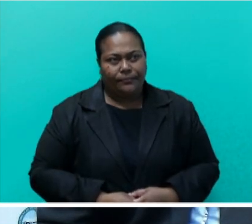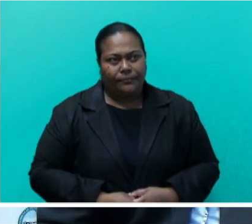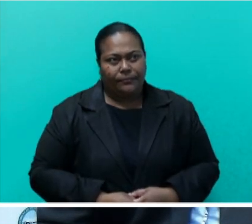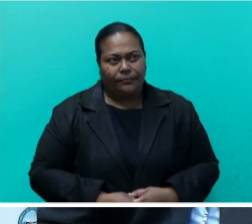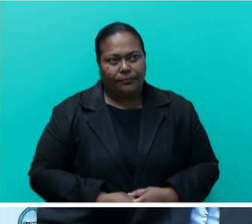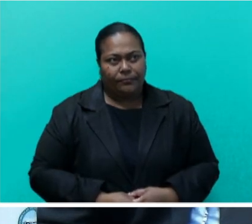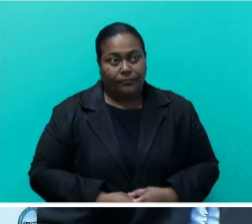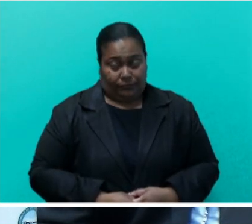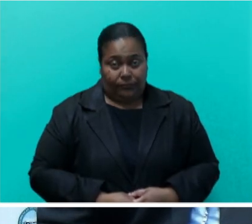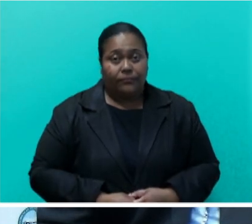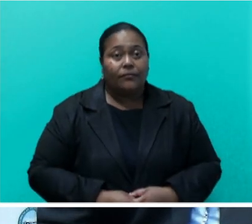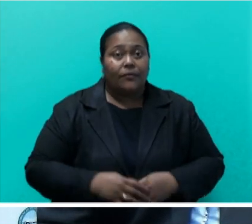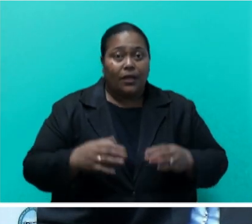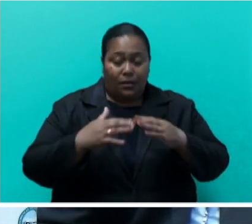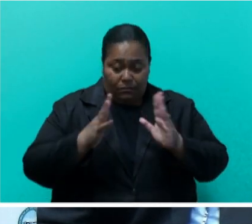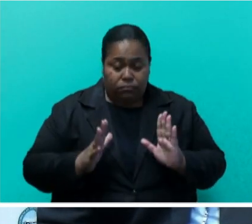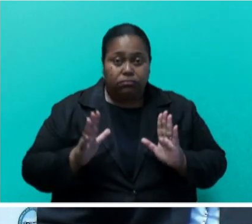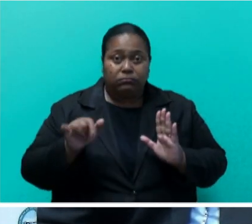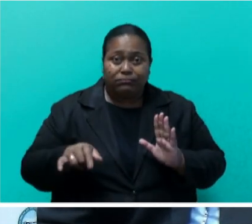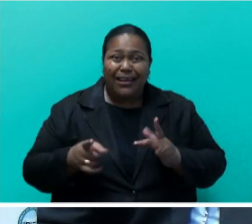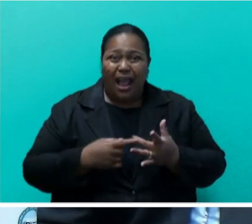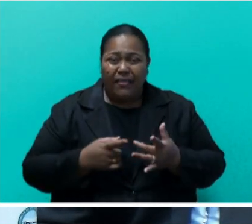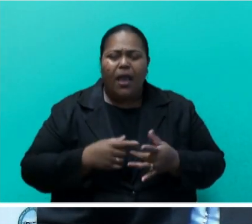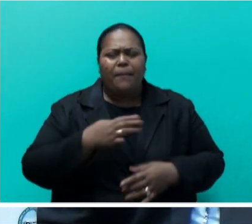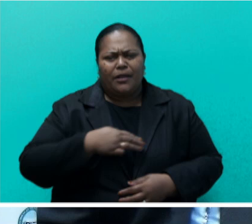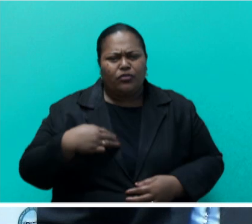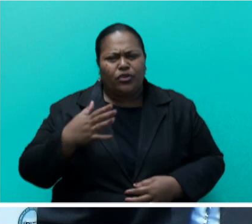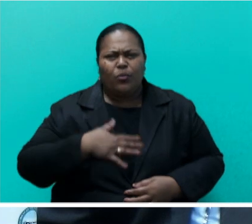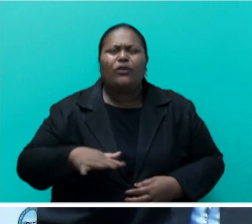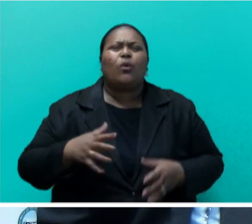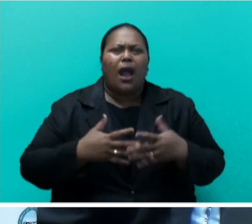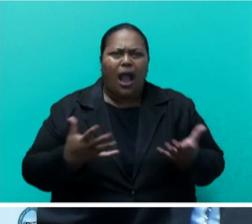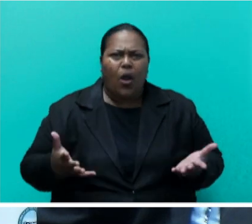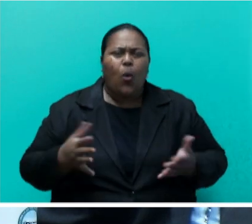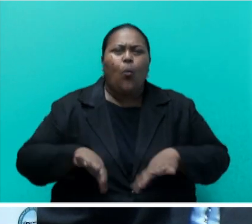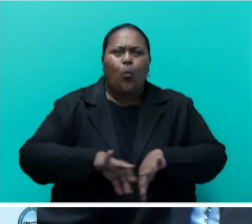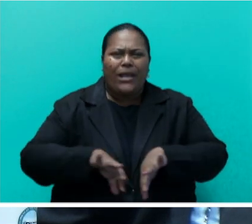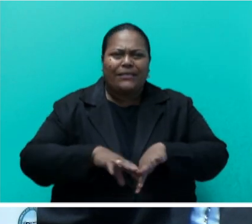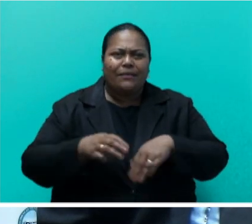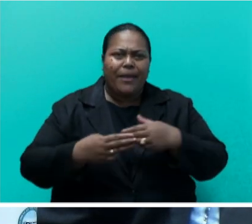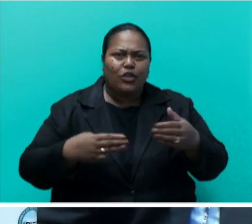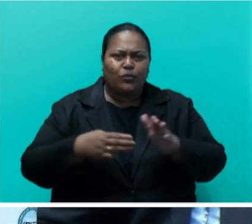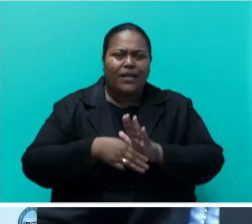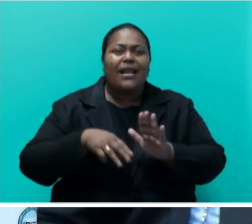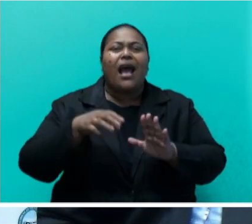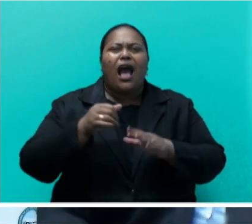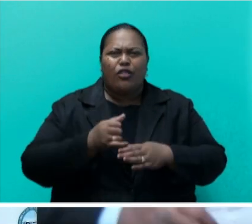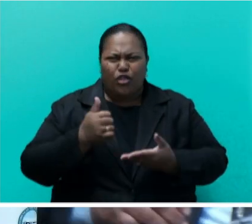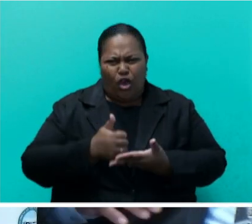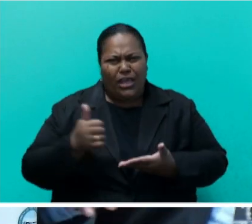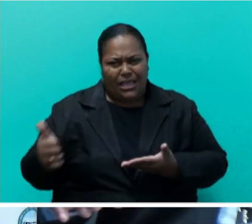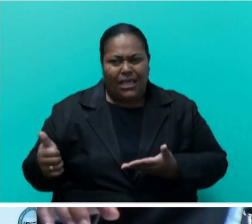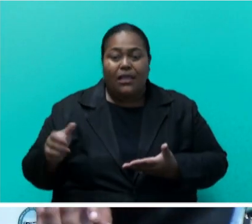beyond infrastructure, the Ministry is exploring the establishment of a waste management authority, which will centralise resources